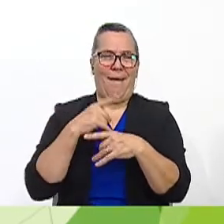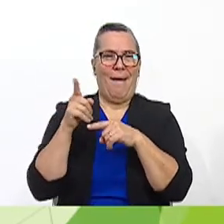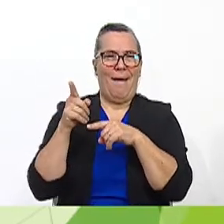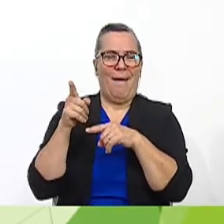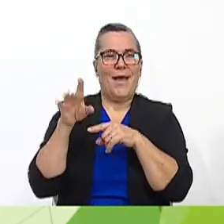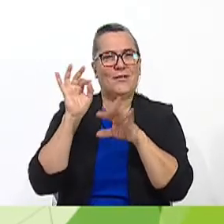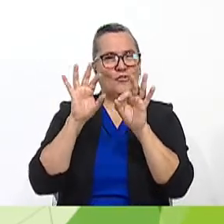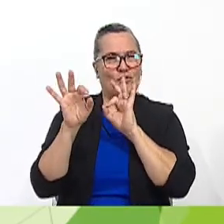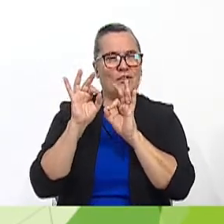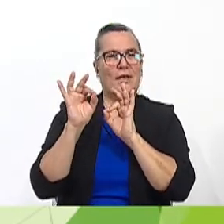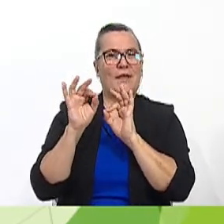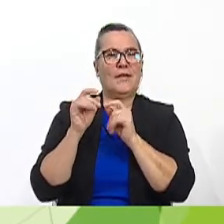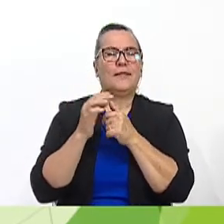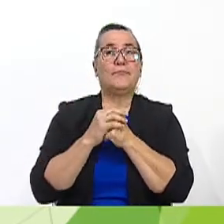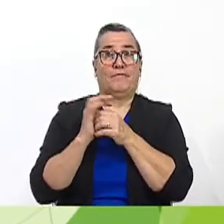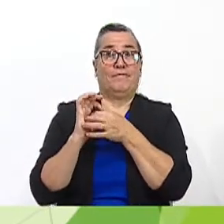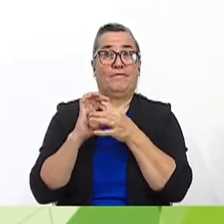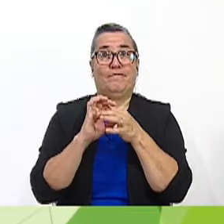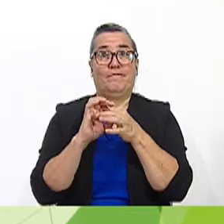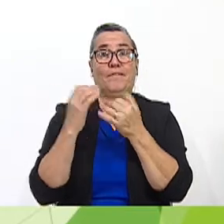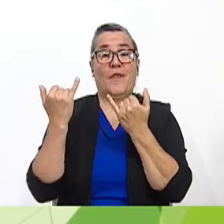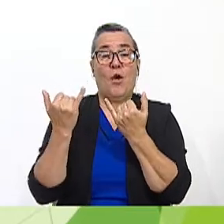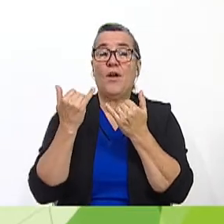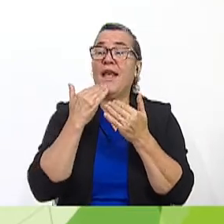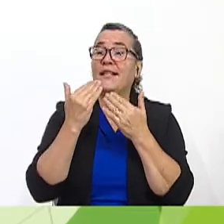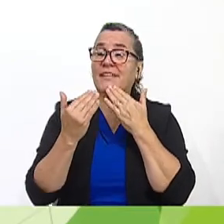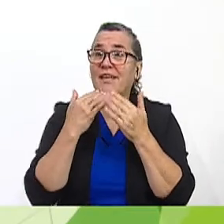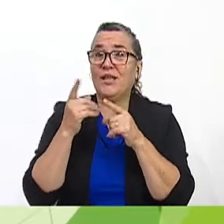Very good. Okay. Guys, thank you.